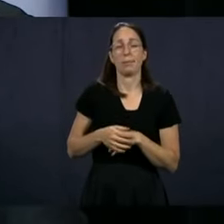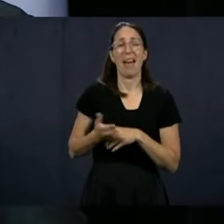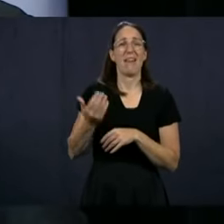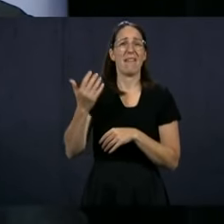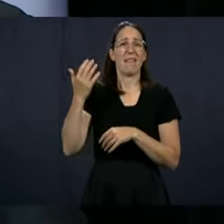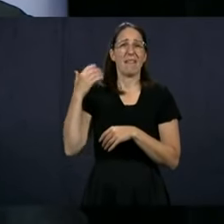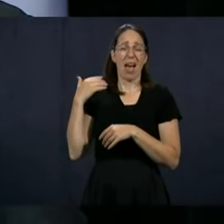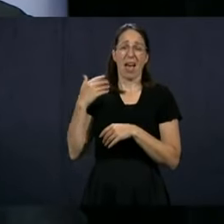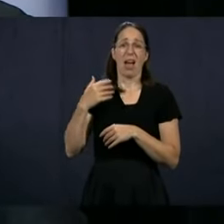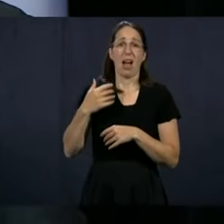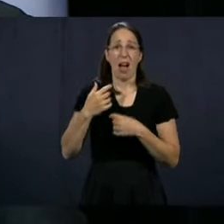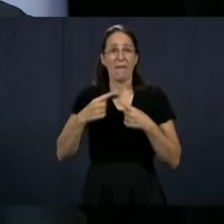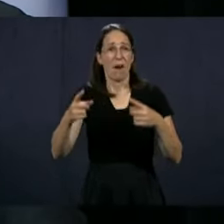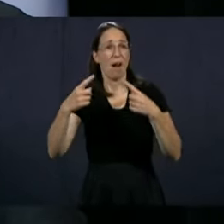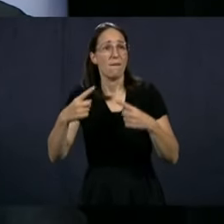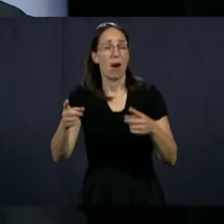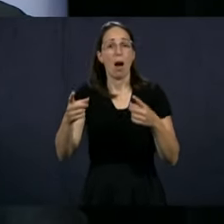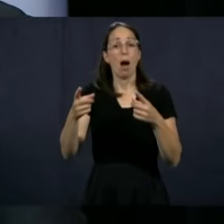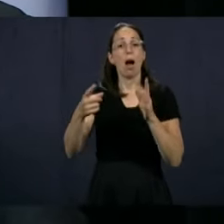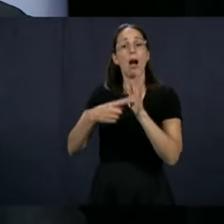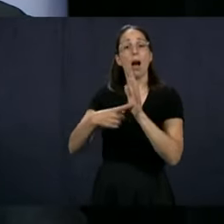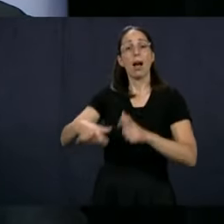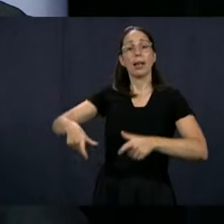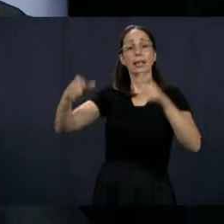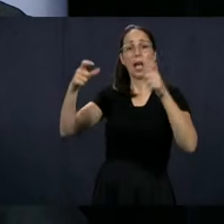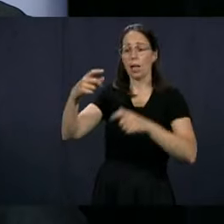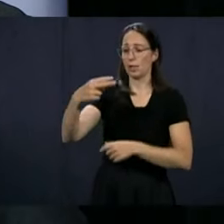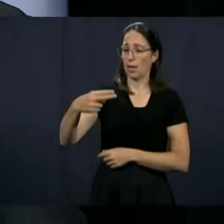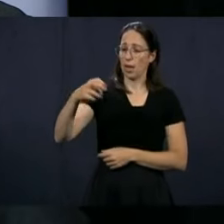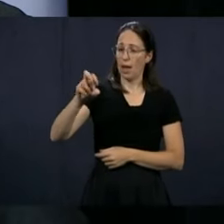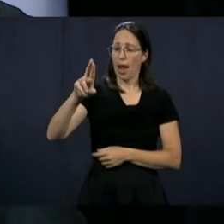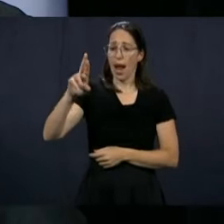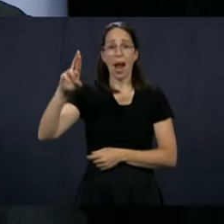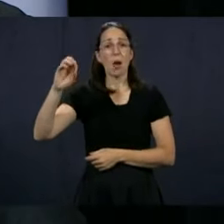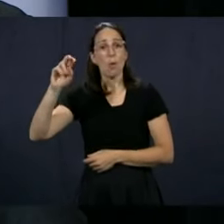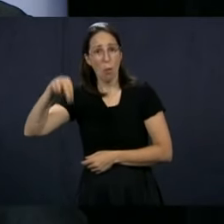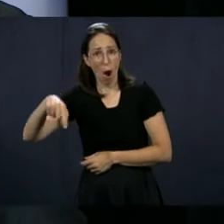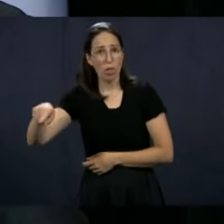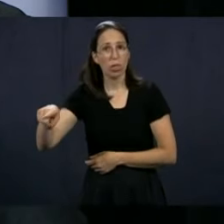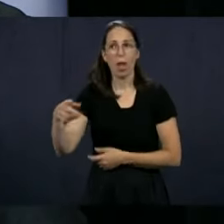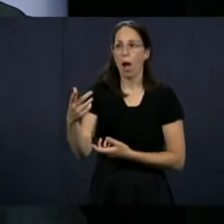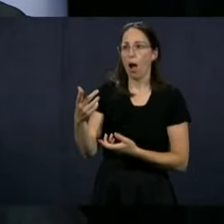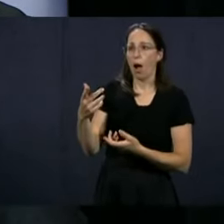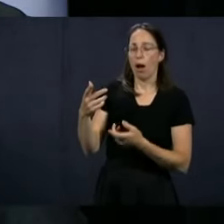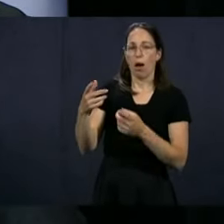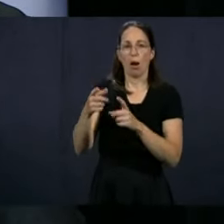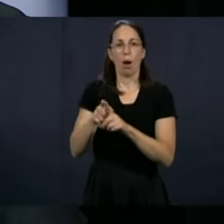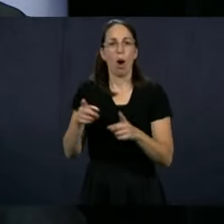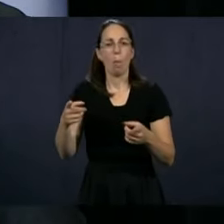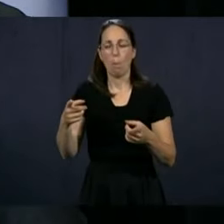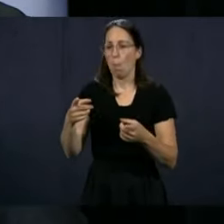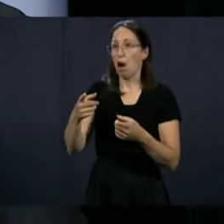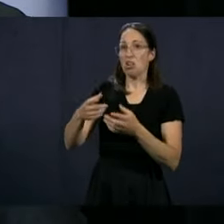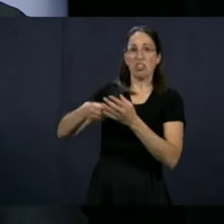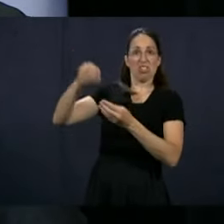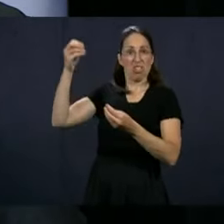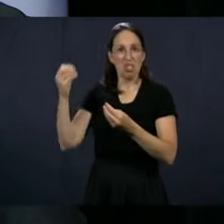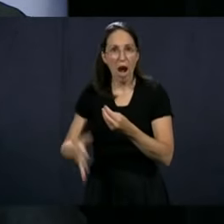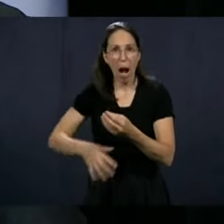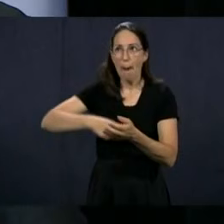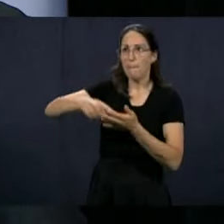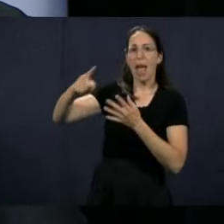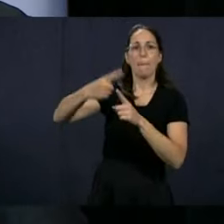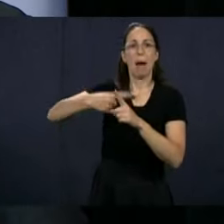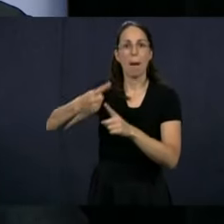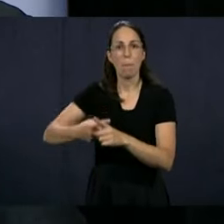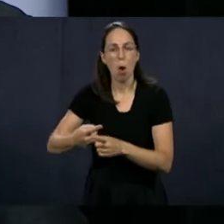press conferences, when you talked about Erin, and you were talking about the leases that were huge, you know, $10,000